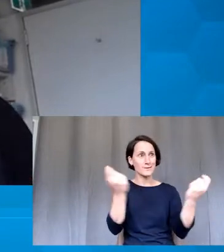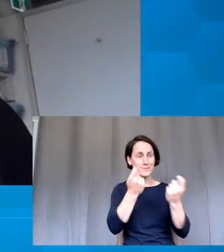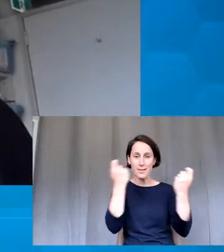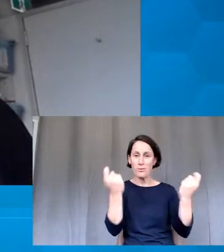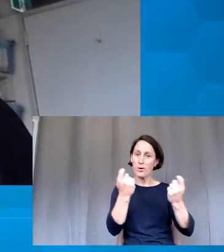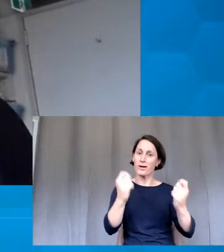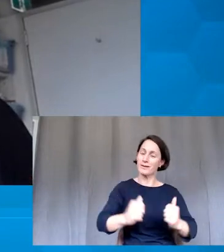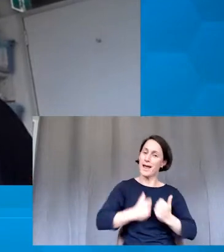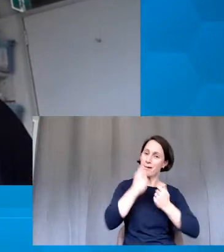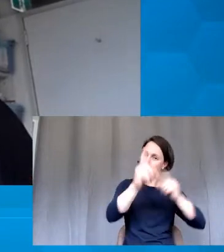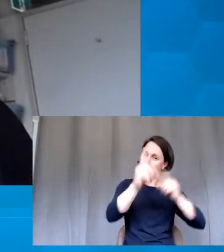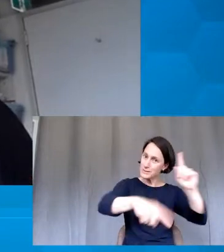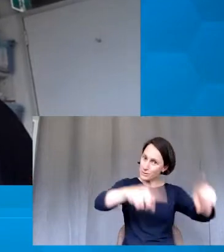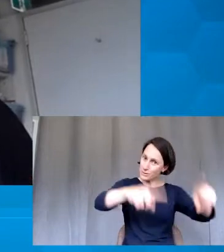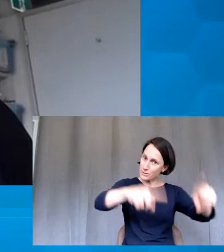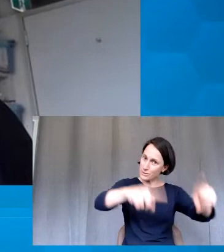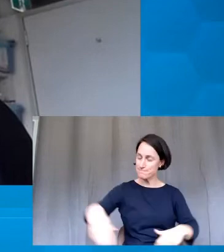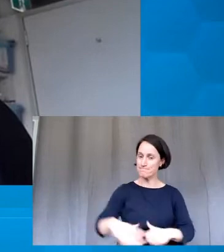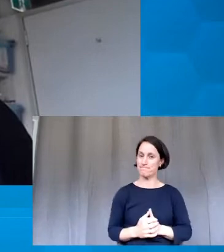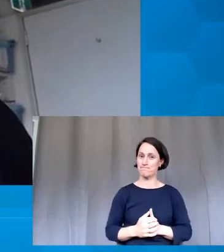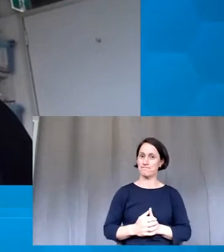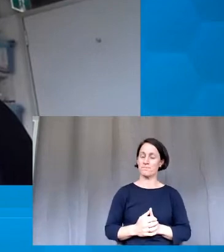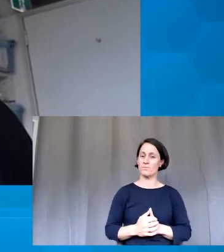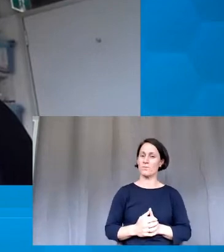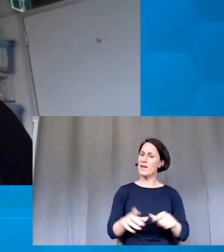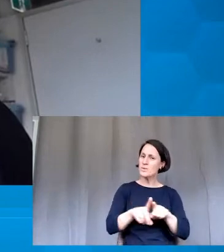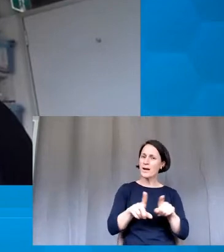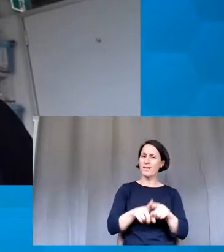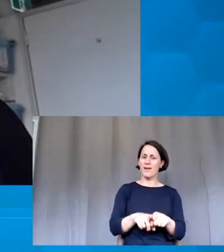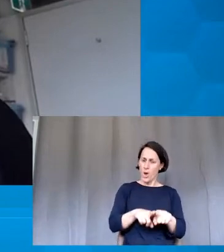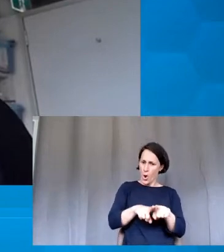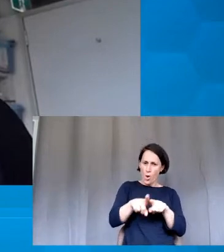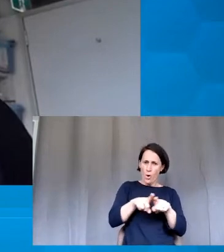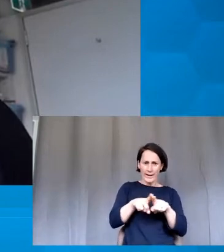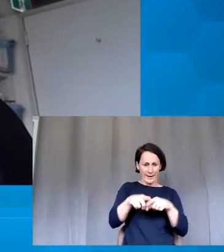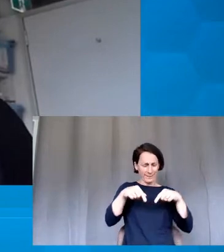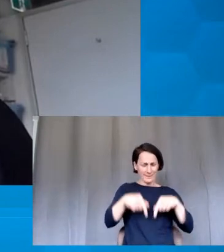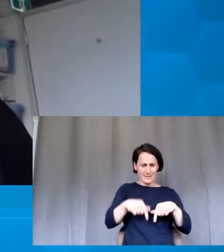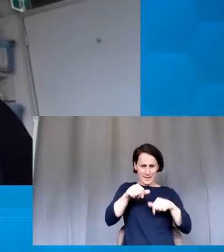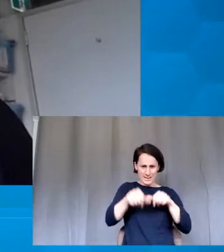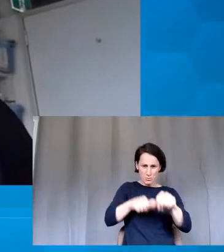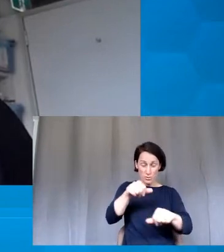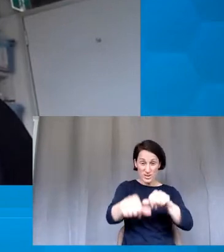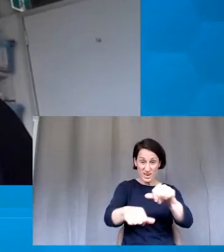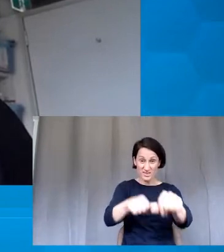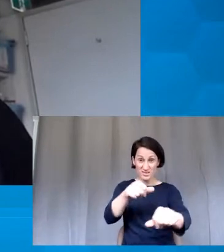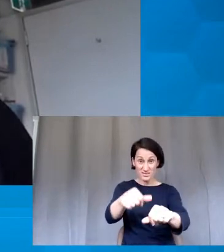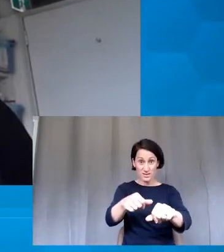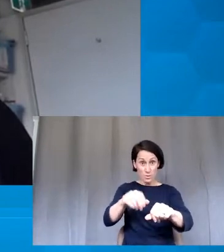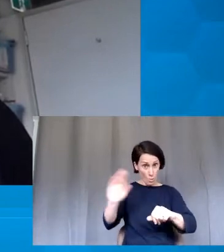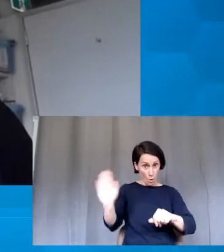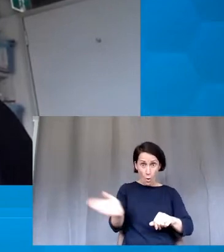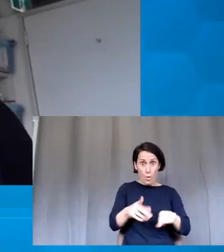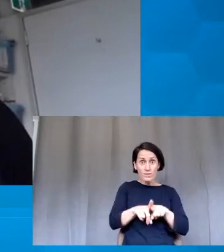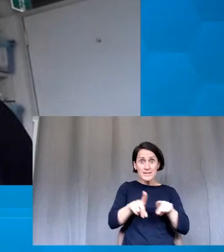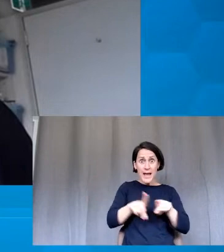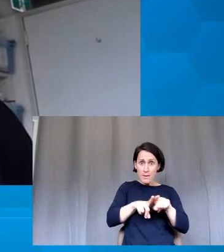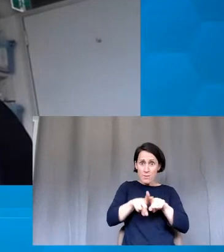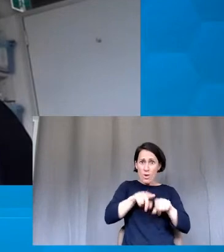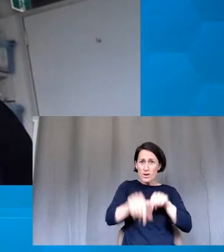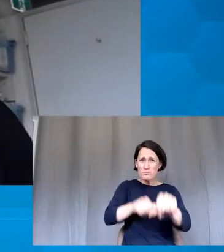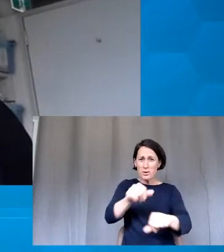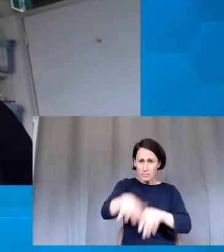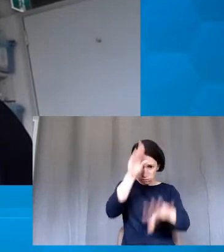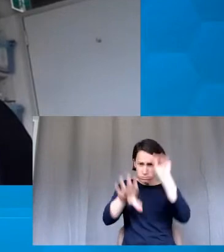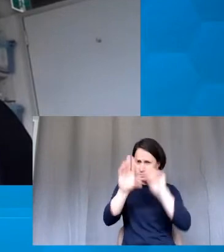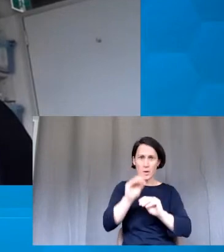related to that is learning is a process and we all have a different process because we come from a different place. And so some